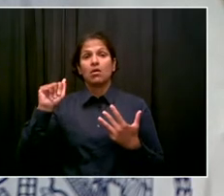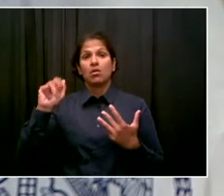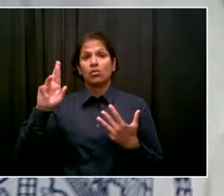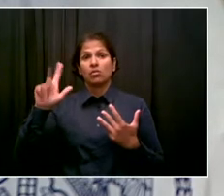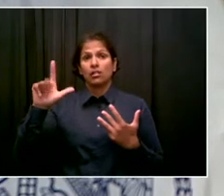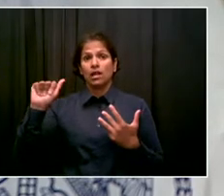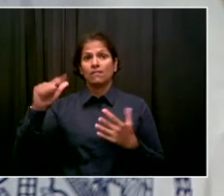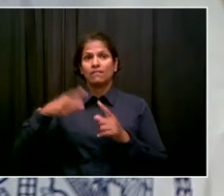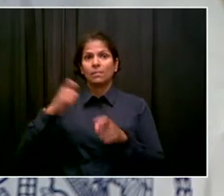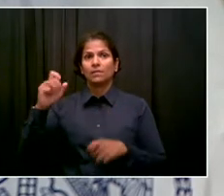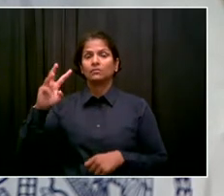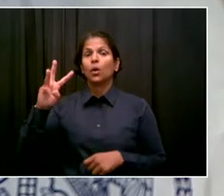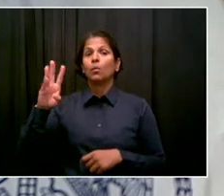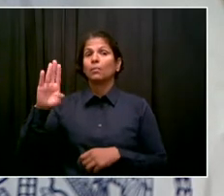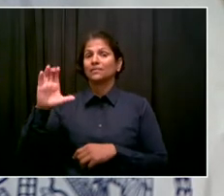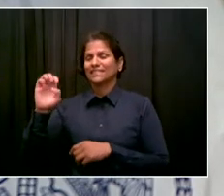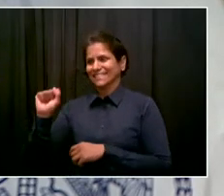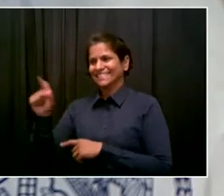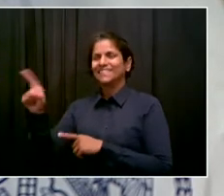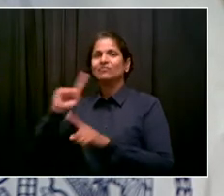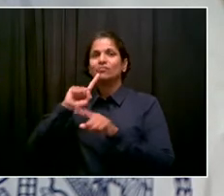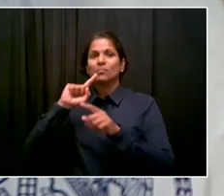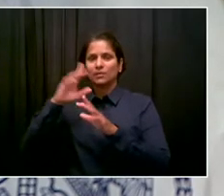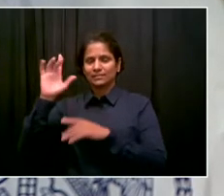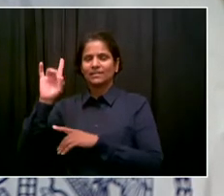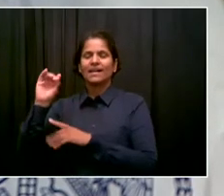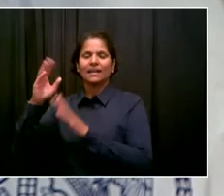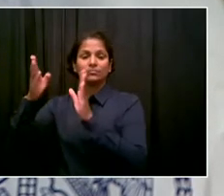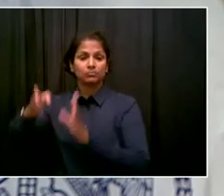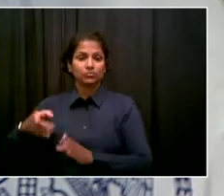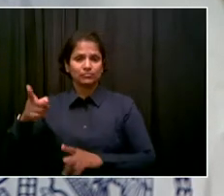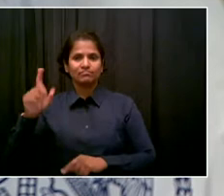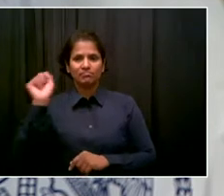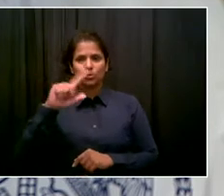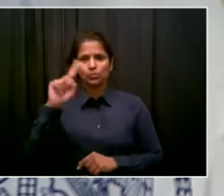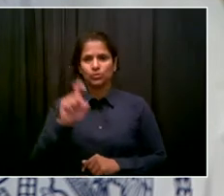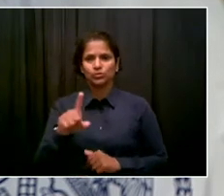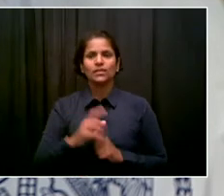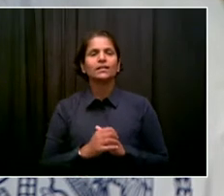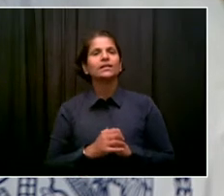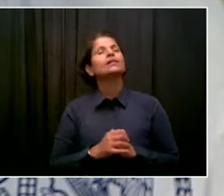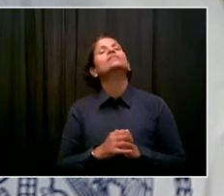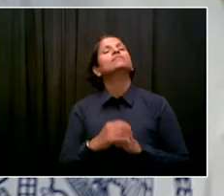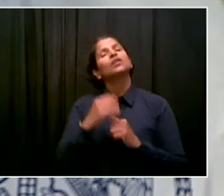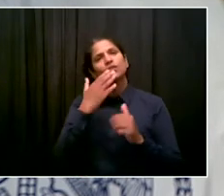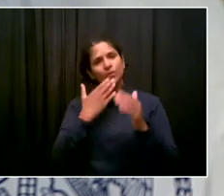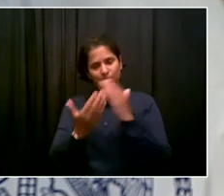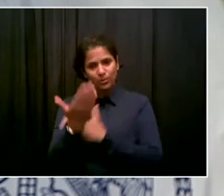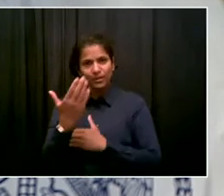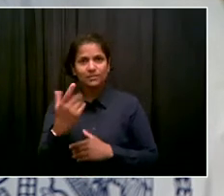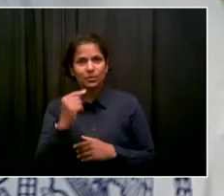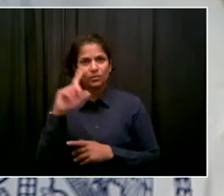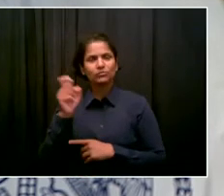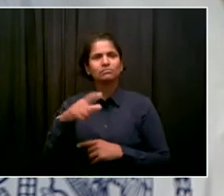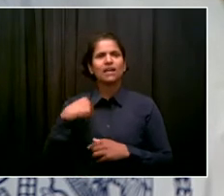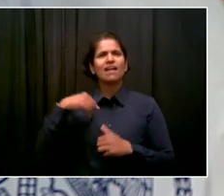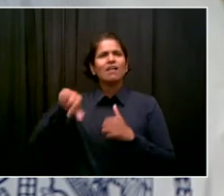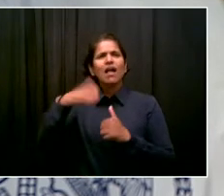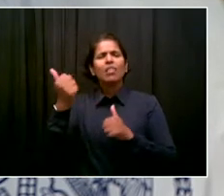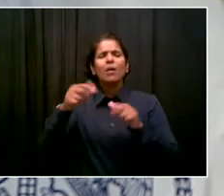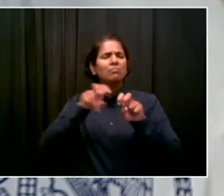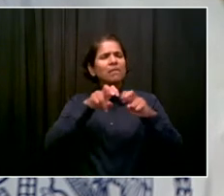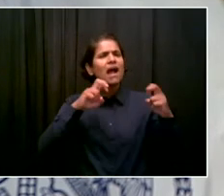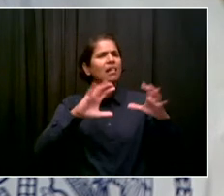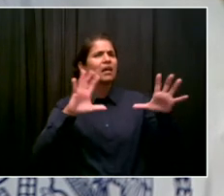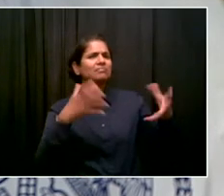Good morning, mayor and everyone else on the call. The shootings over the weekend, especially